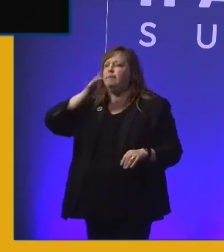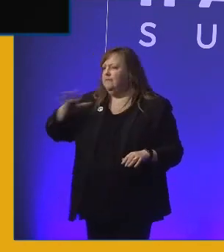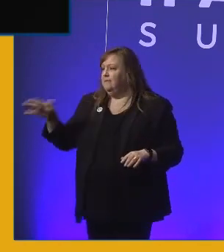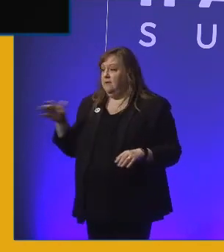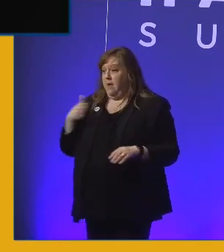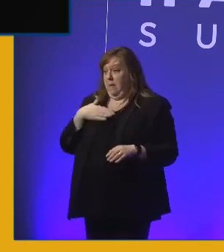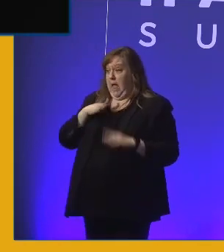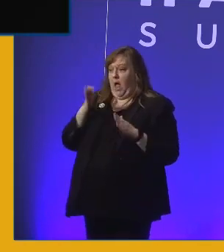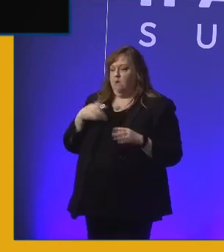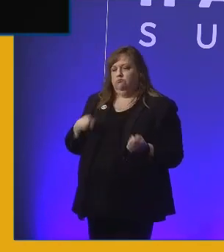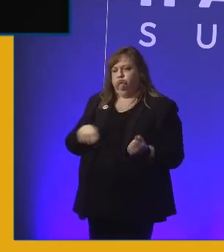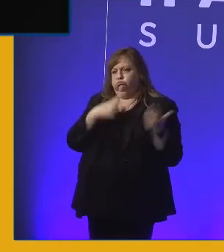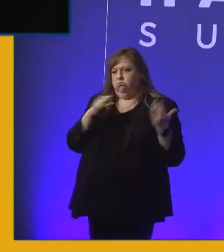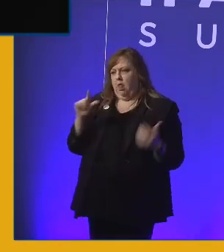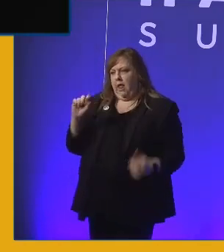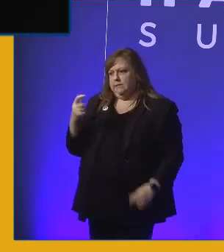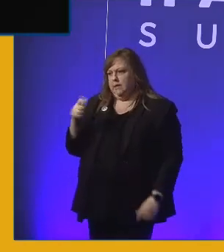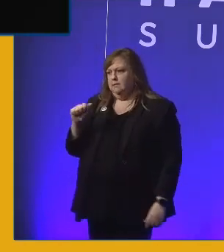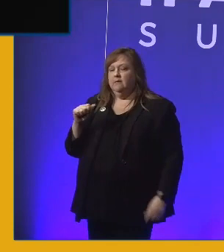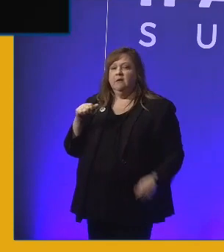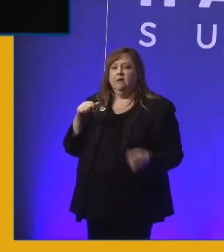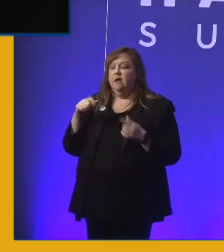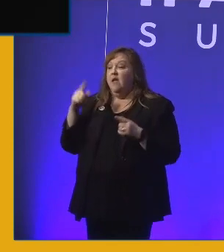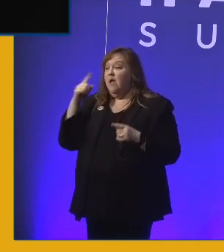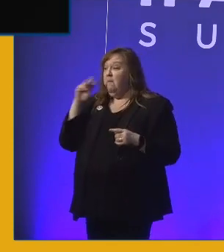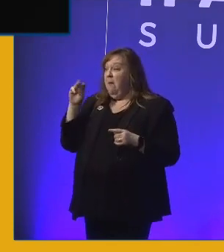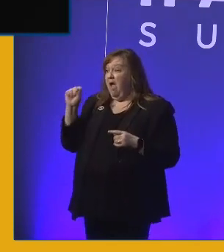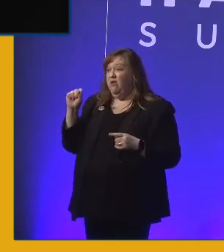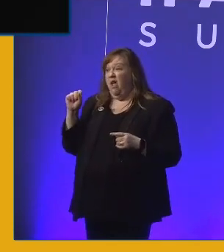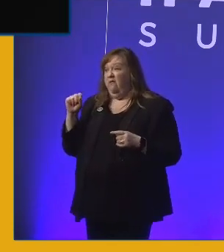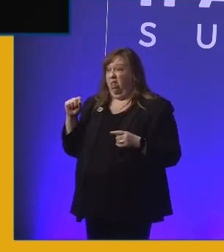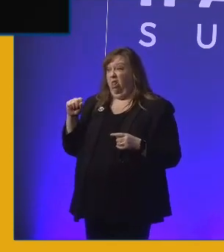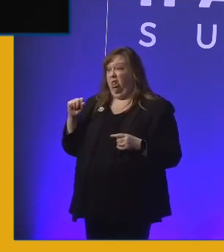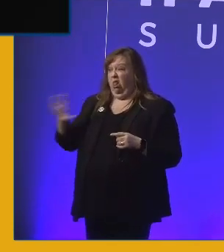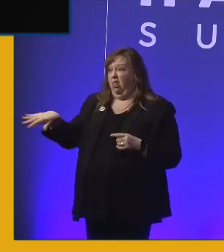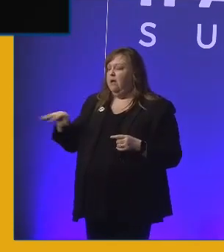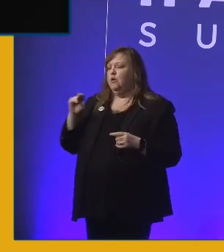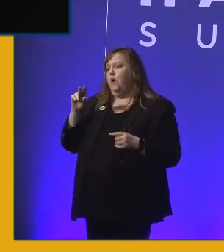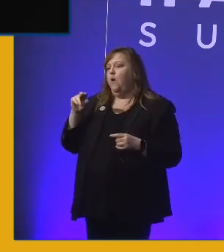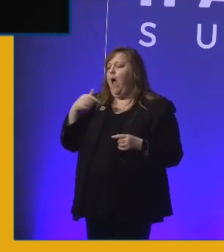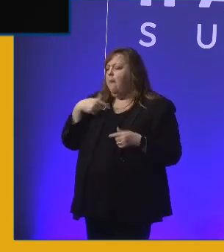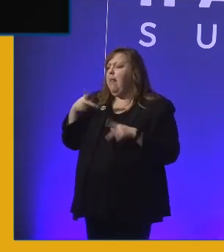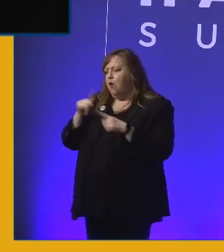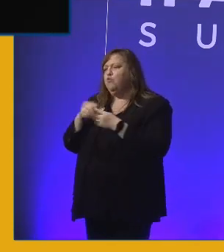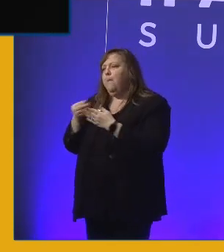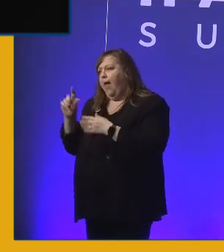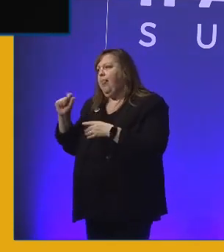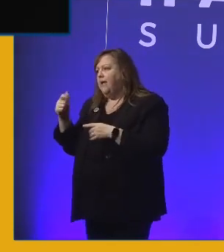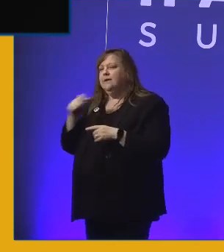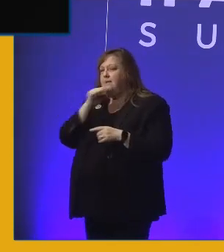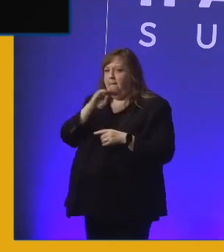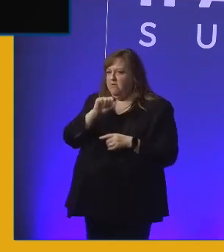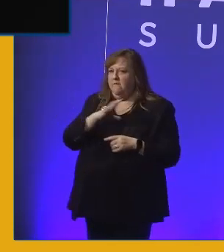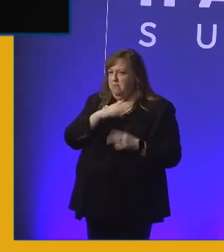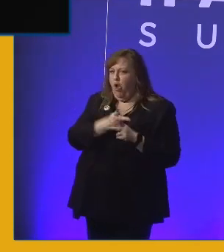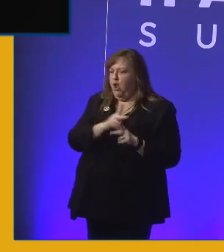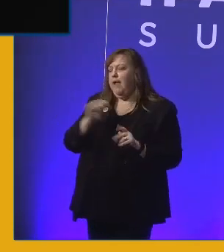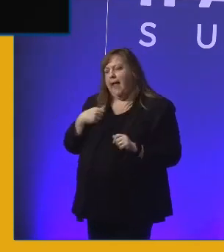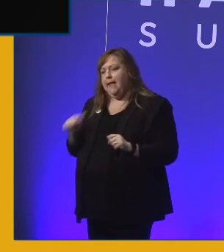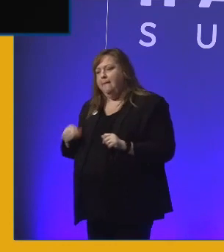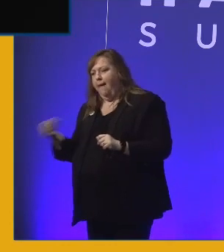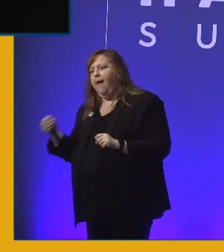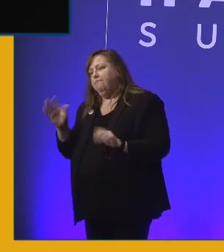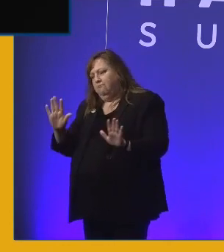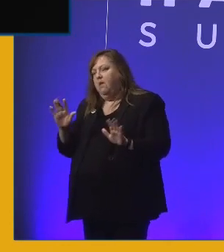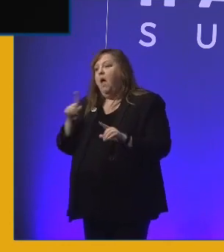Alexa in my house, just so you know. Not because it's a Microsoft, you know, mandate. I am allowed to buy an Alexa. But because every time my